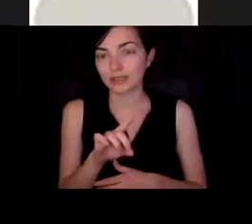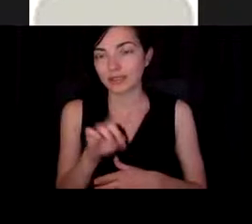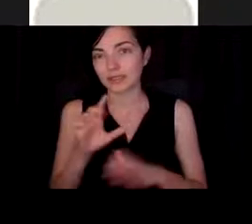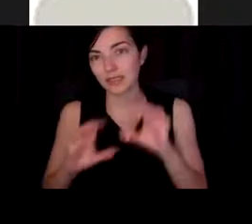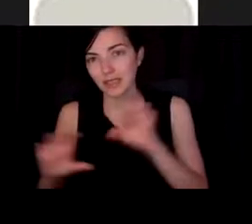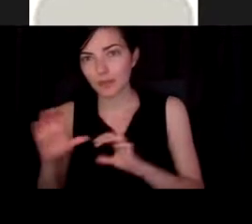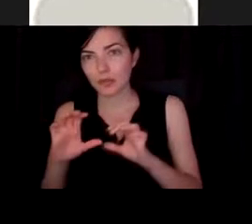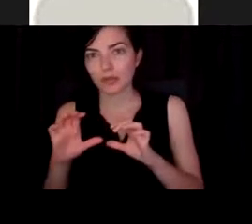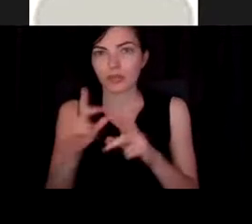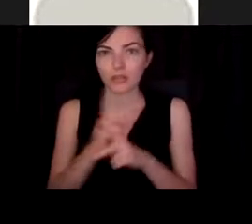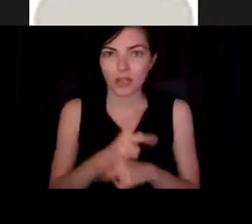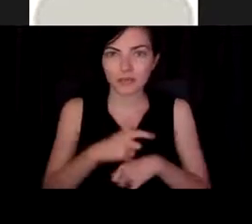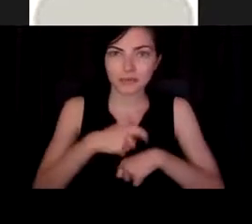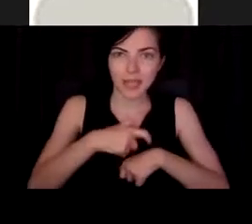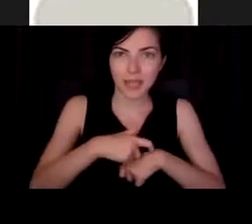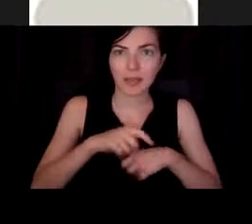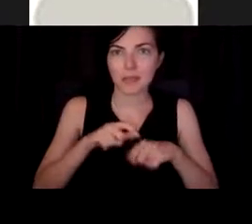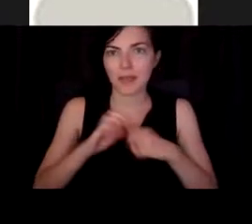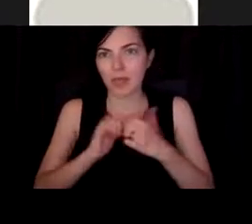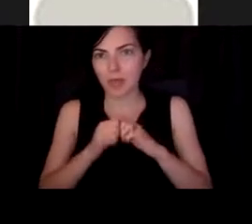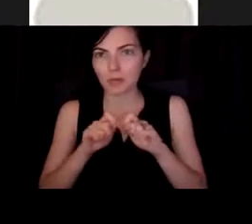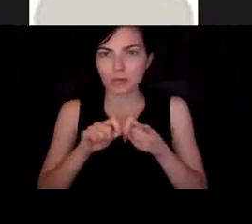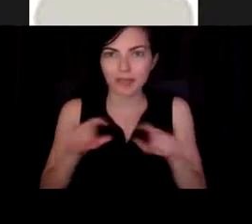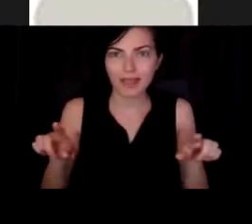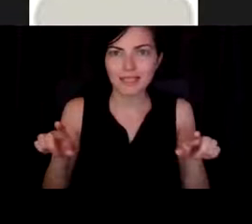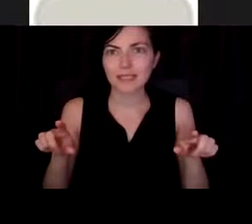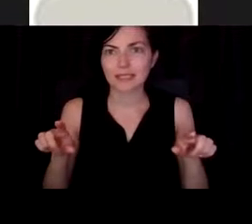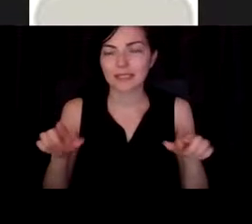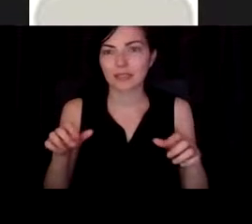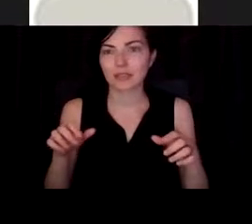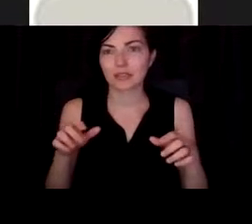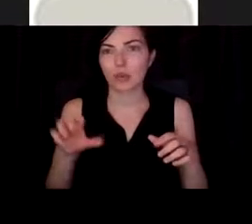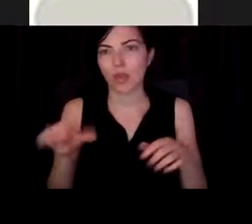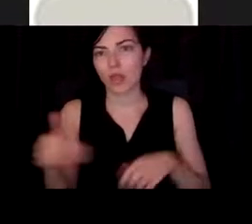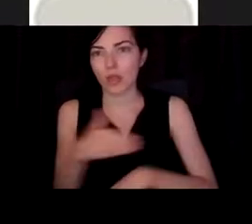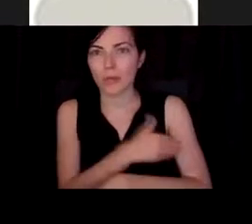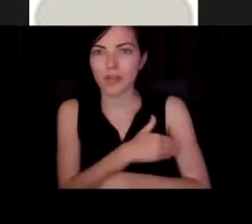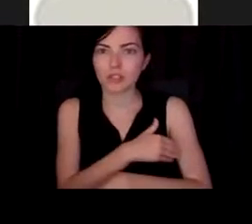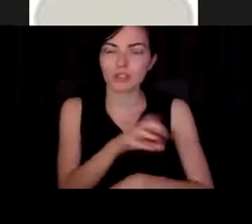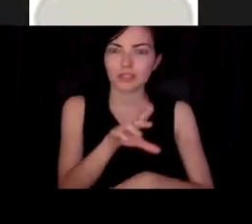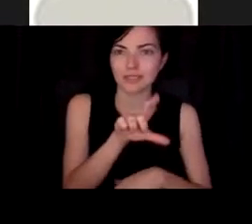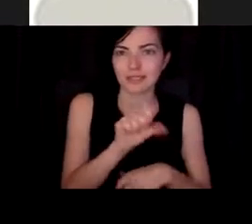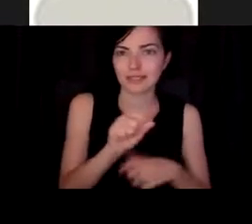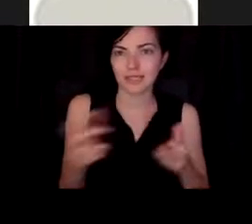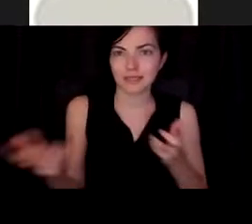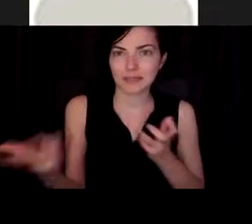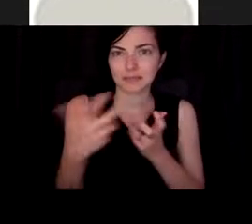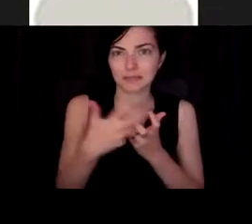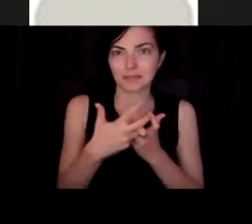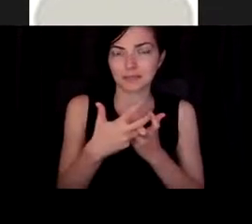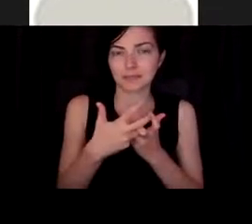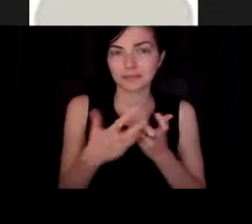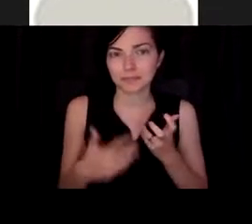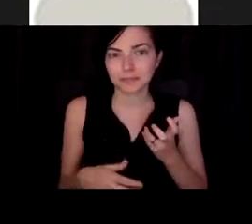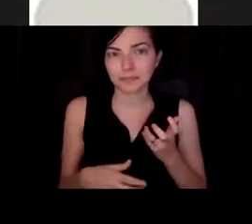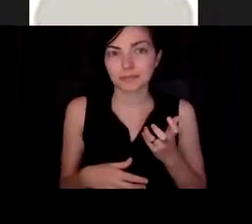of release of these to recruit other cardiac muscle and other cells to invade this. But one